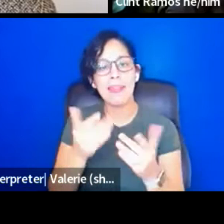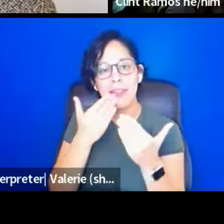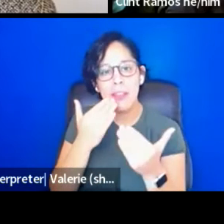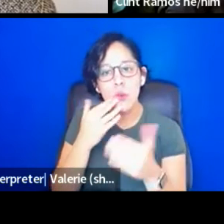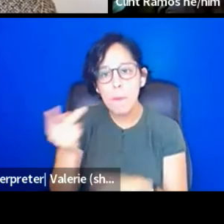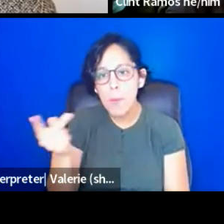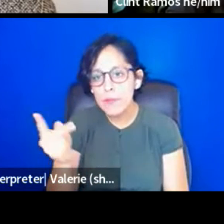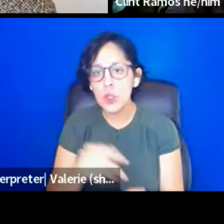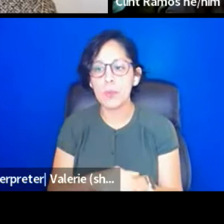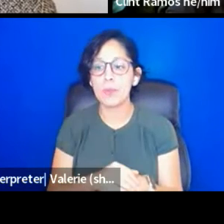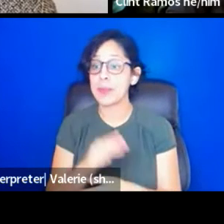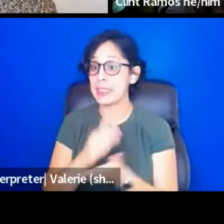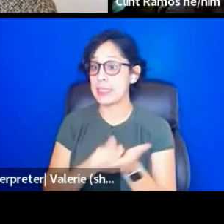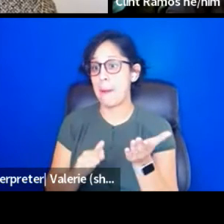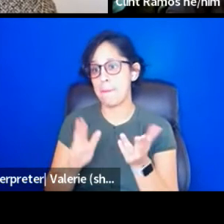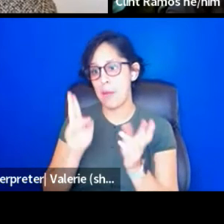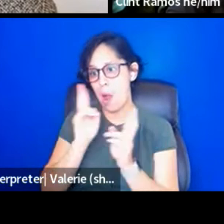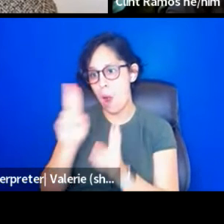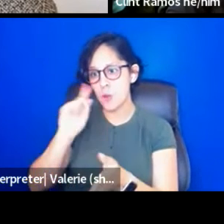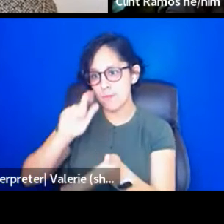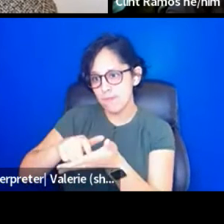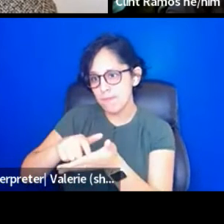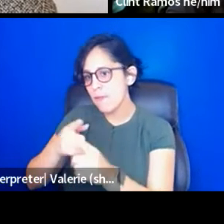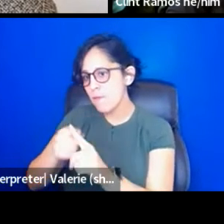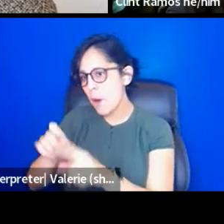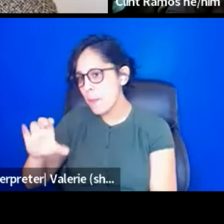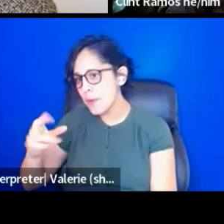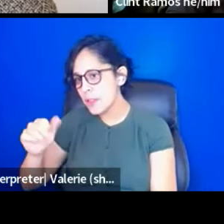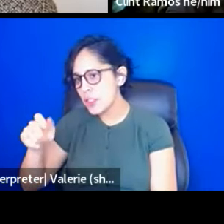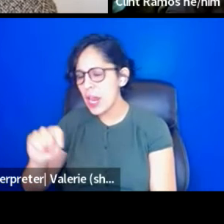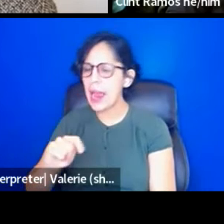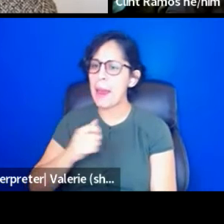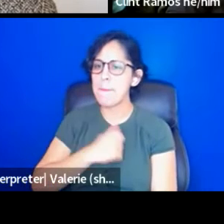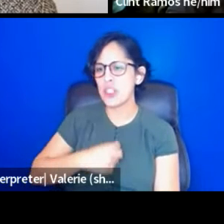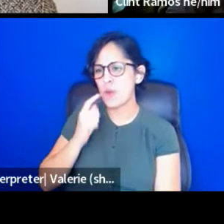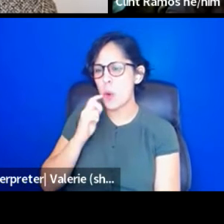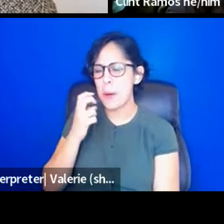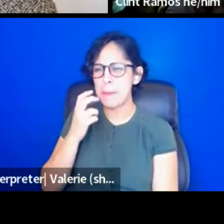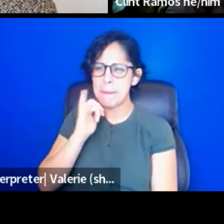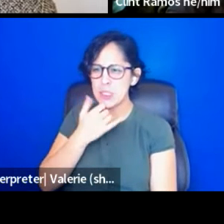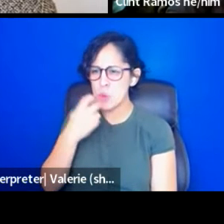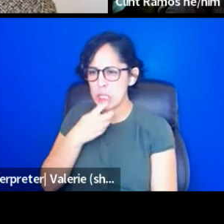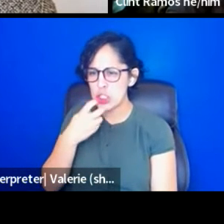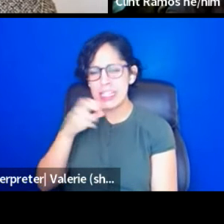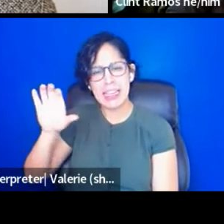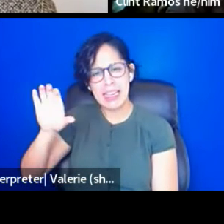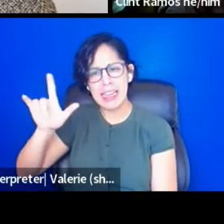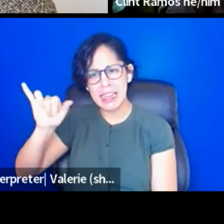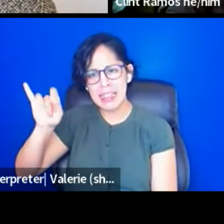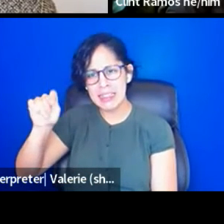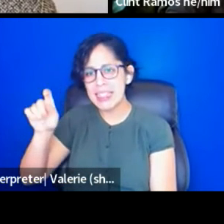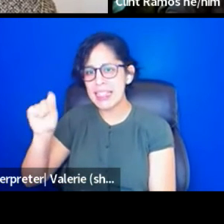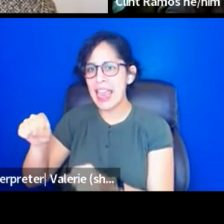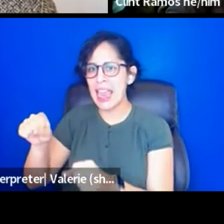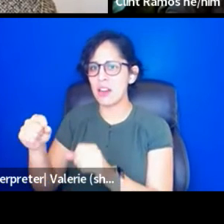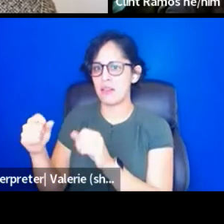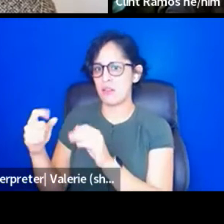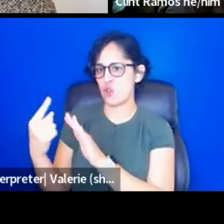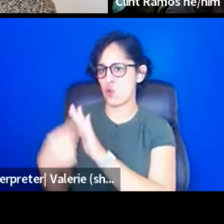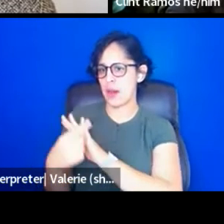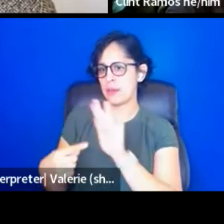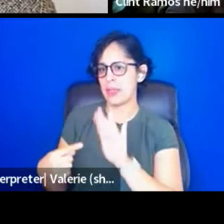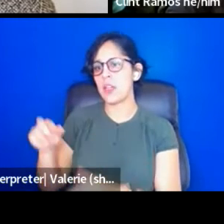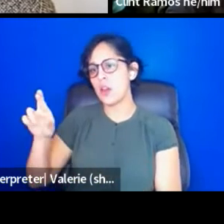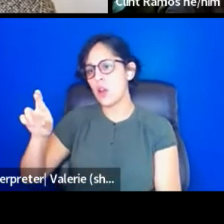A couple of shout outs in, in the chat. Apologies for the mispronunciation and Clint is welcome to correct me, but a shout out from Regina. Yes.